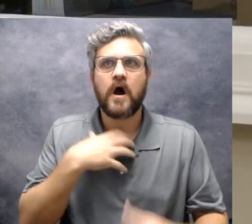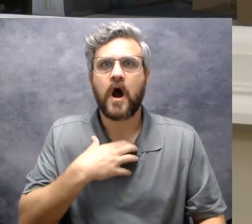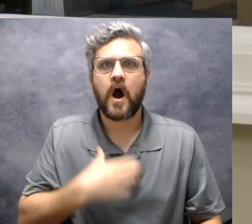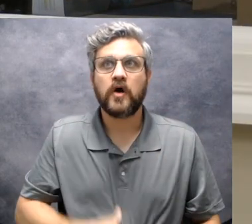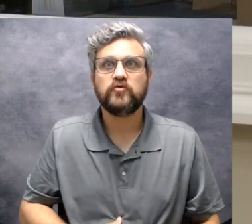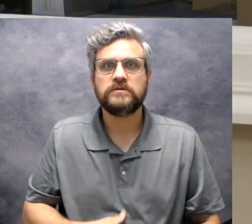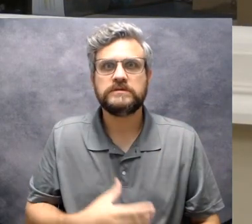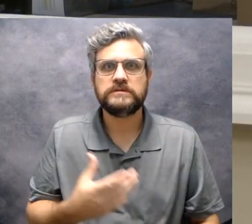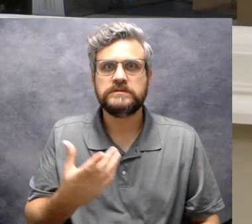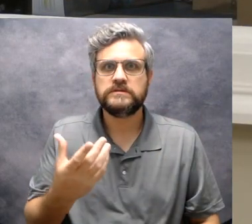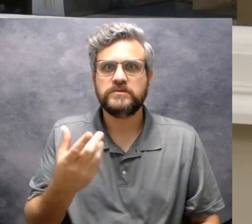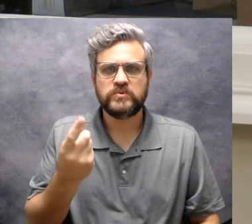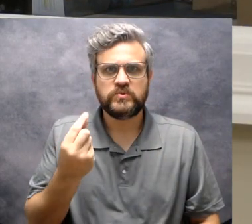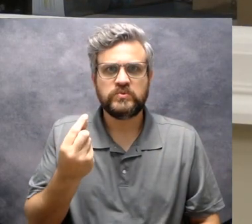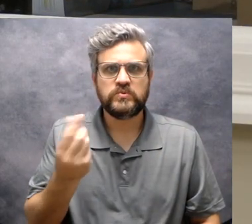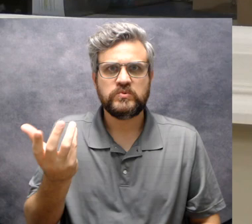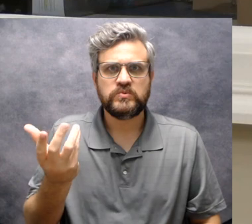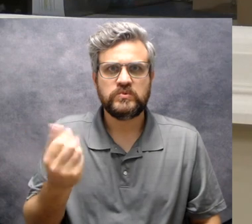hungry?